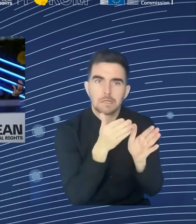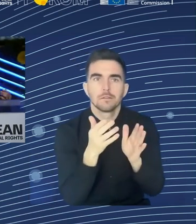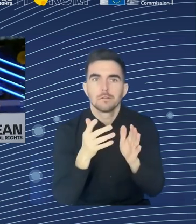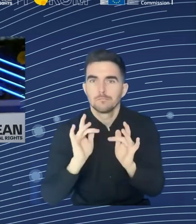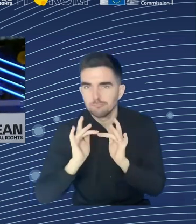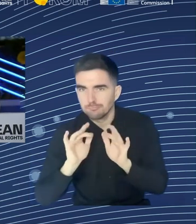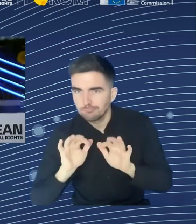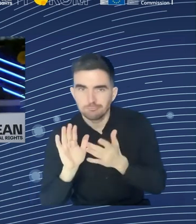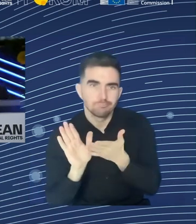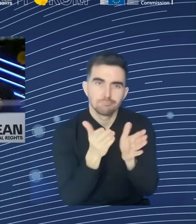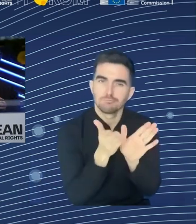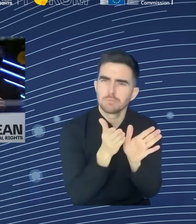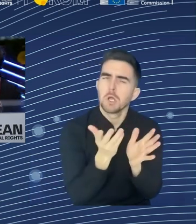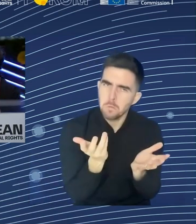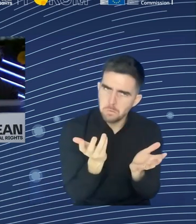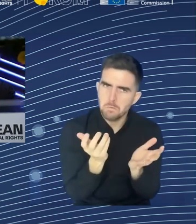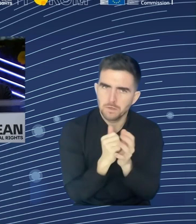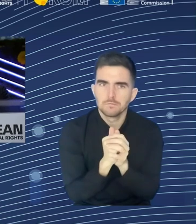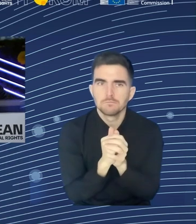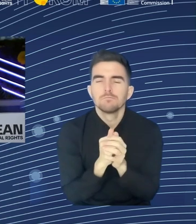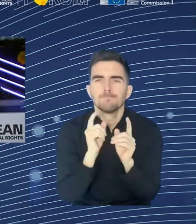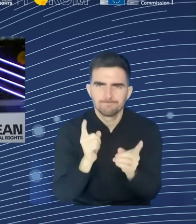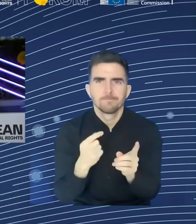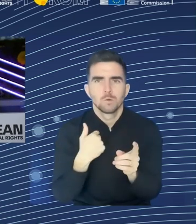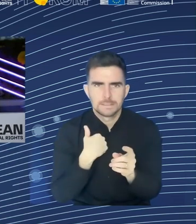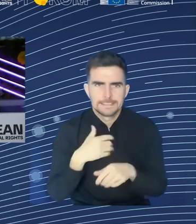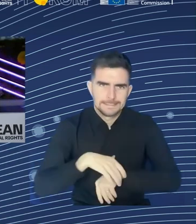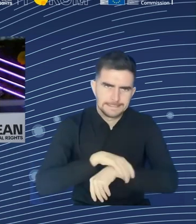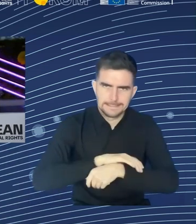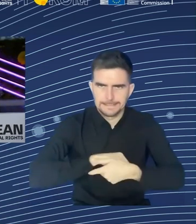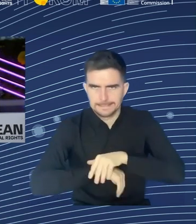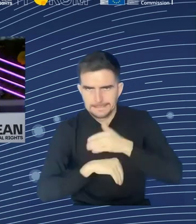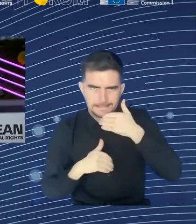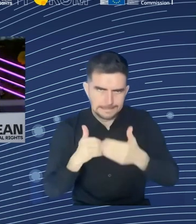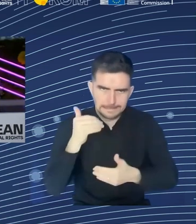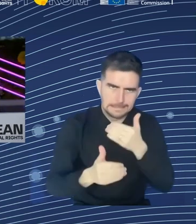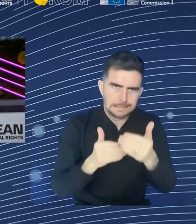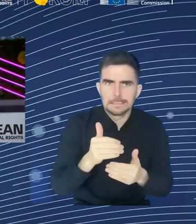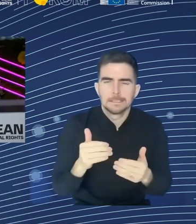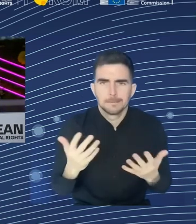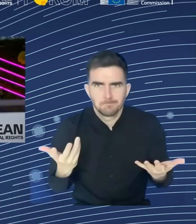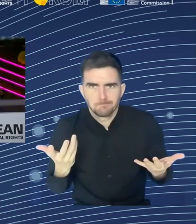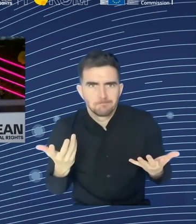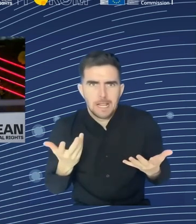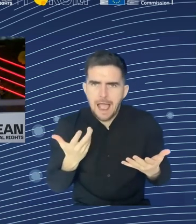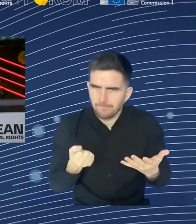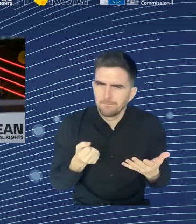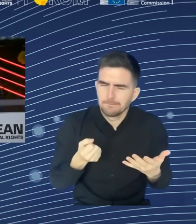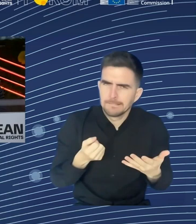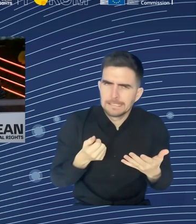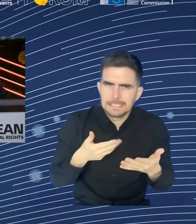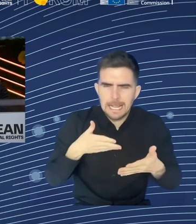as was already mentioned, of course, this also is particularly relevant in the European year of of